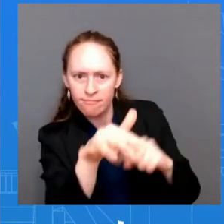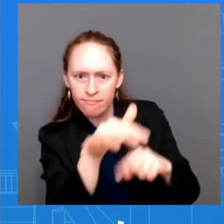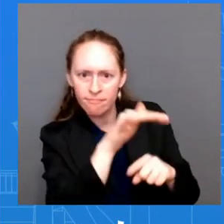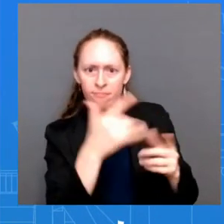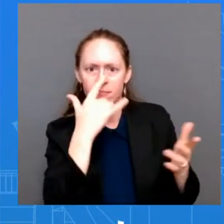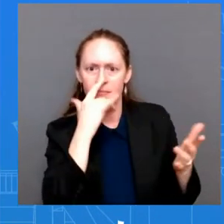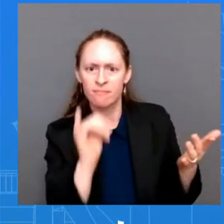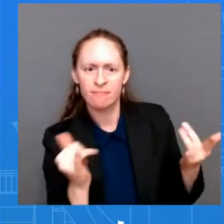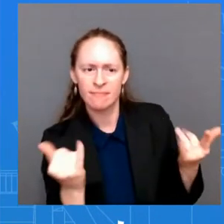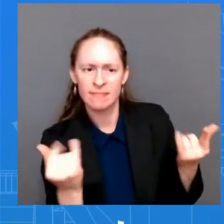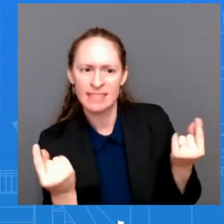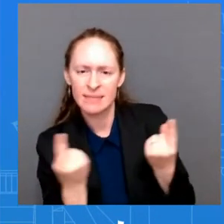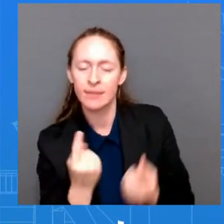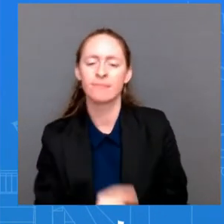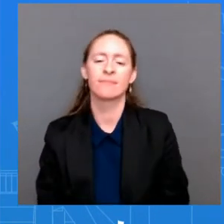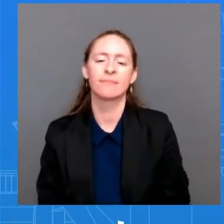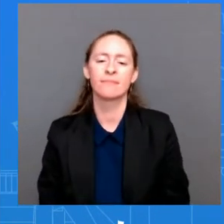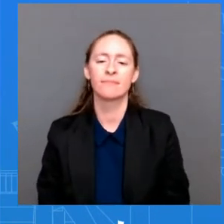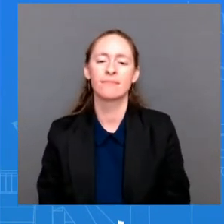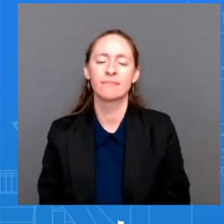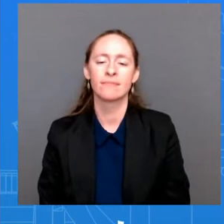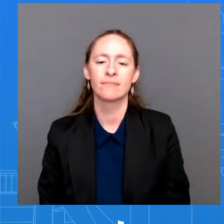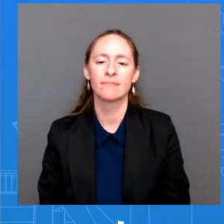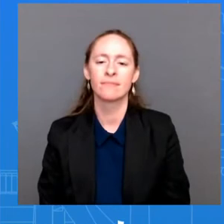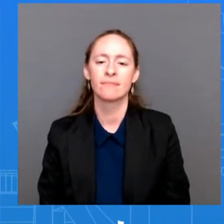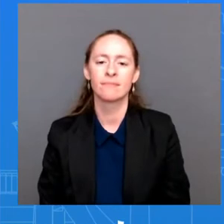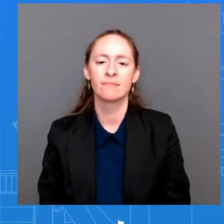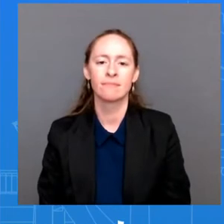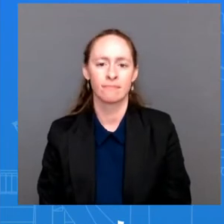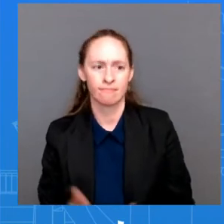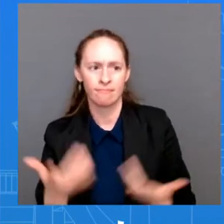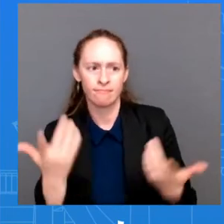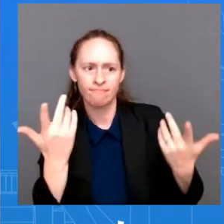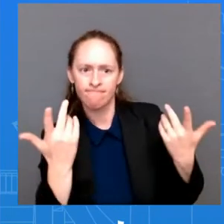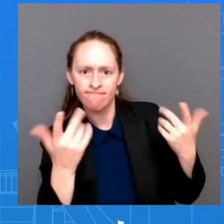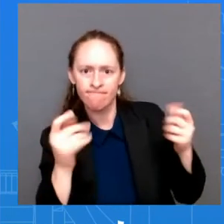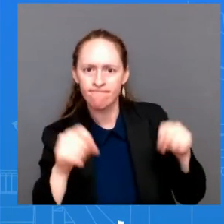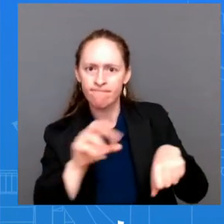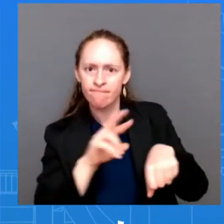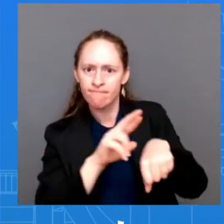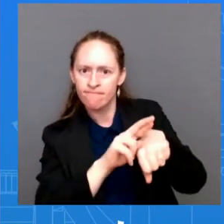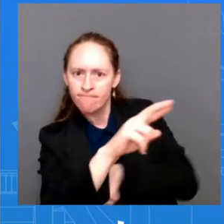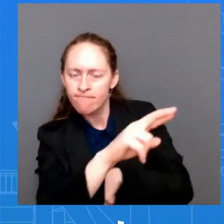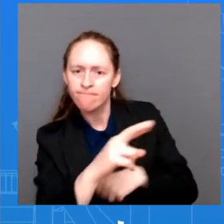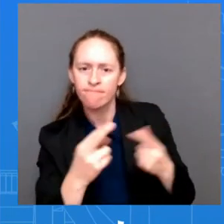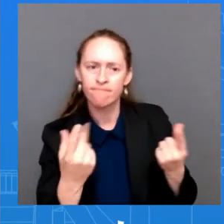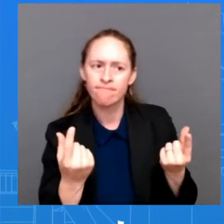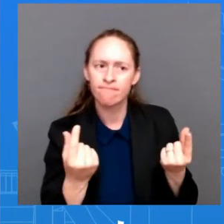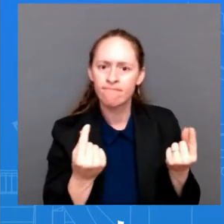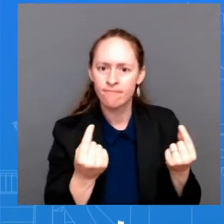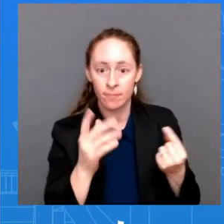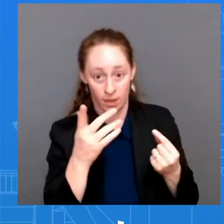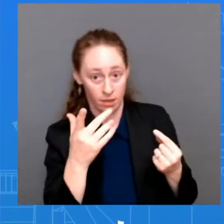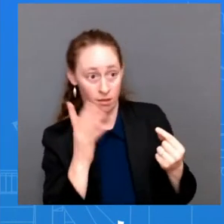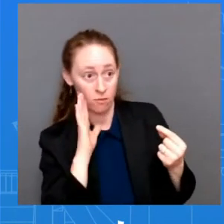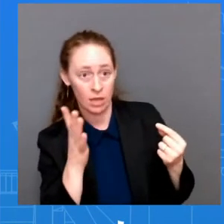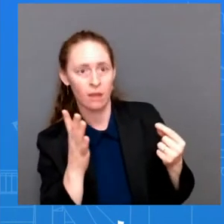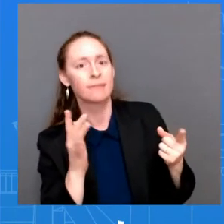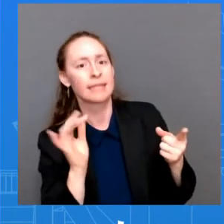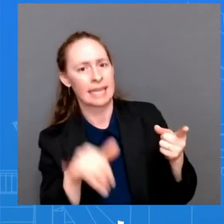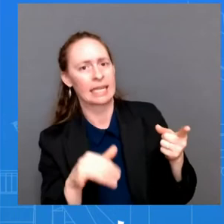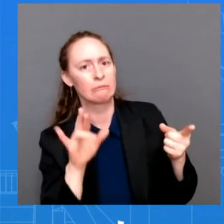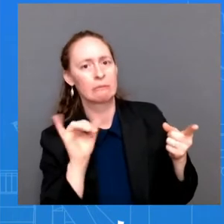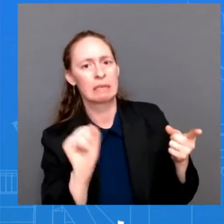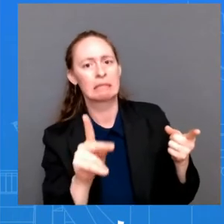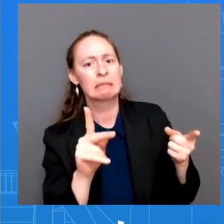and missile launches that I talked about, mean, what that does is it does increase the risk of miscalculation, as I said, and which could